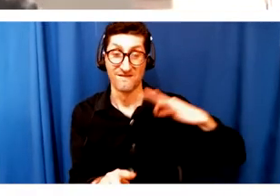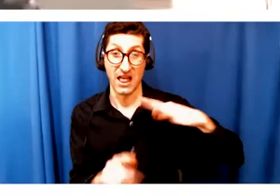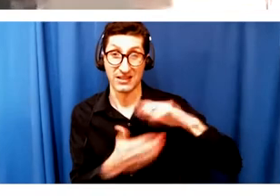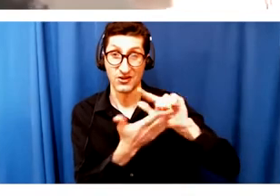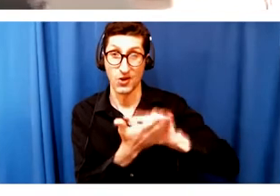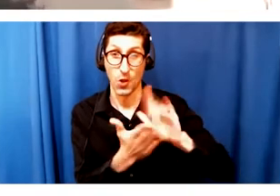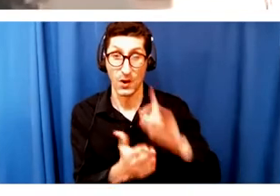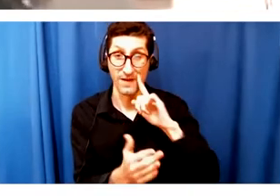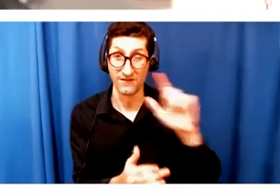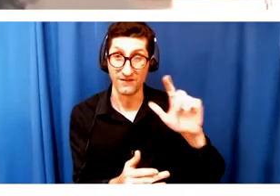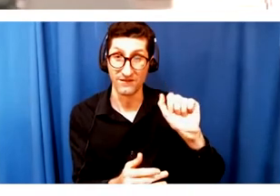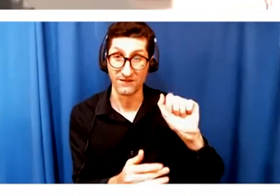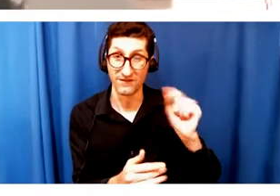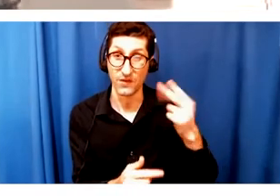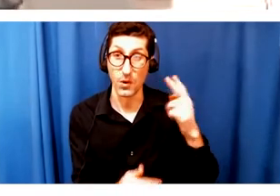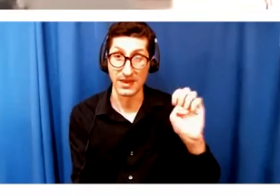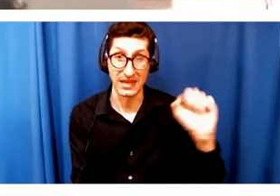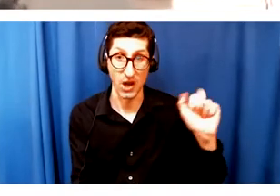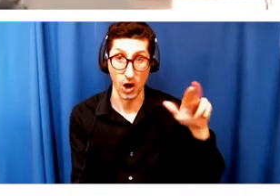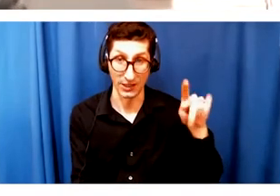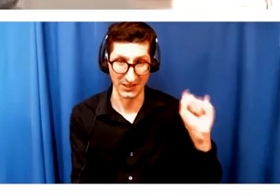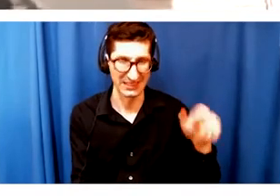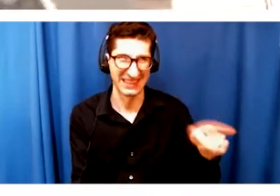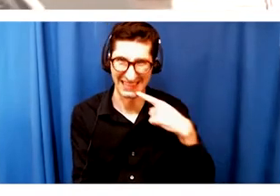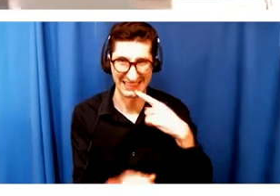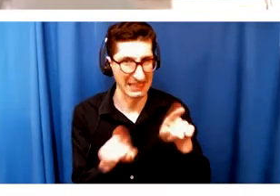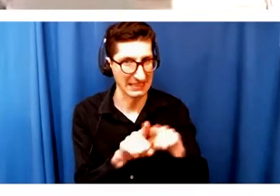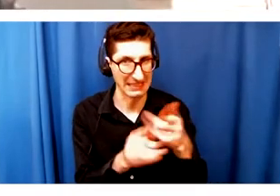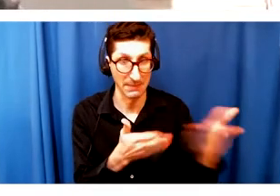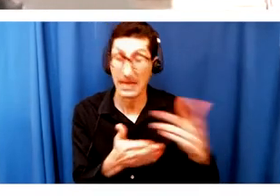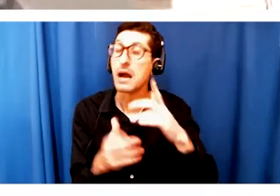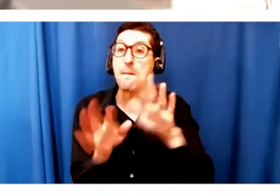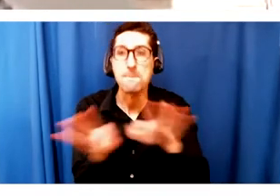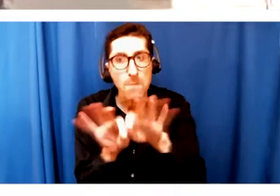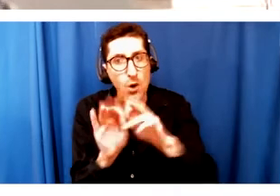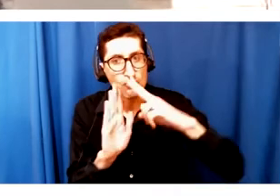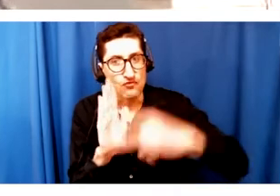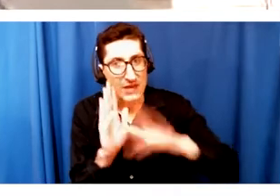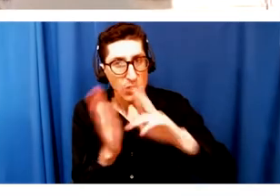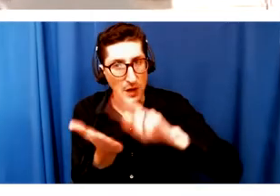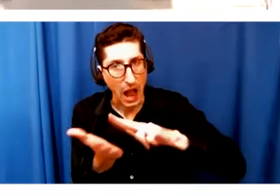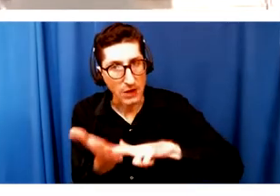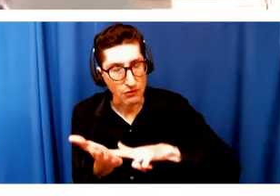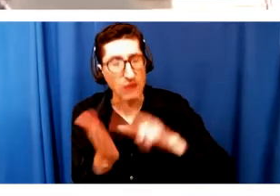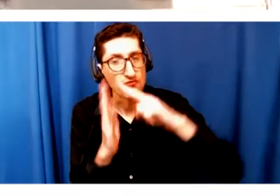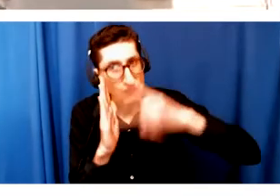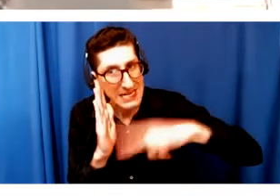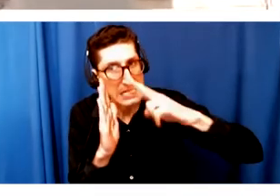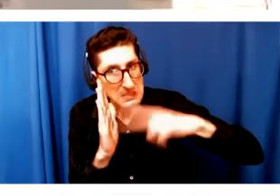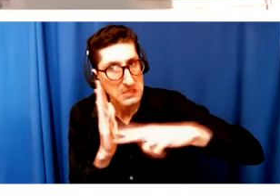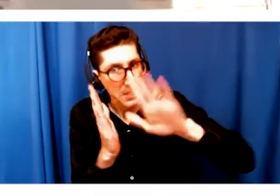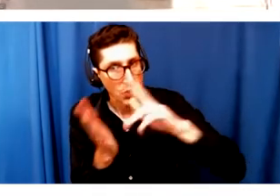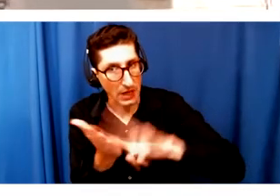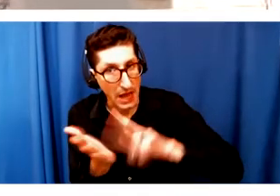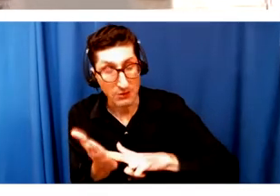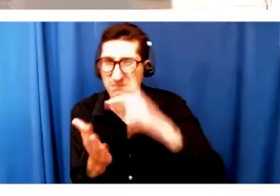And if you do not understand the language in it, find somebody and find out. Just so many people impacted right away. So as we start to